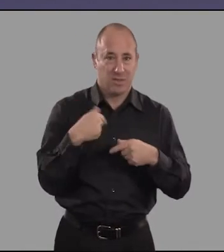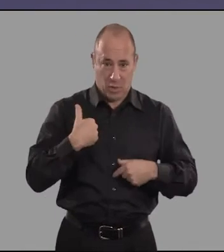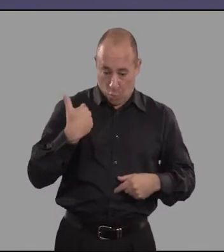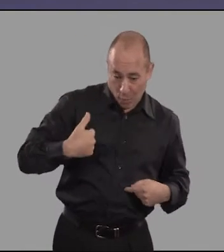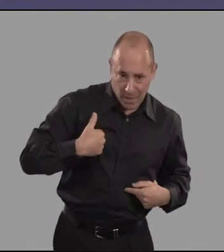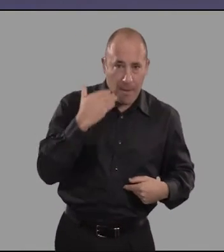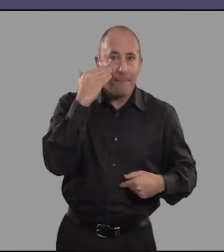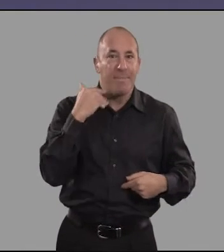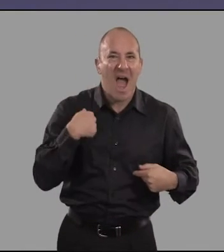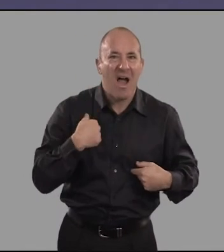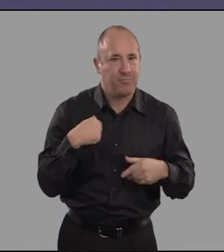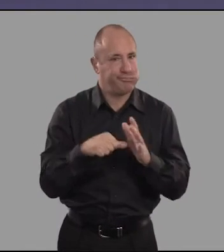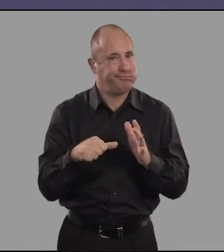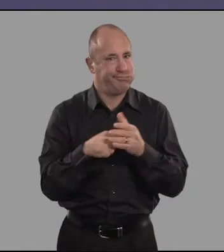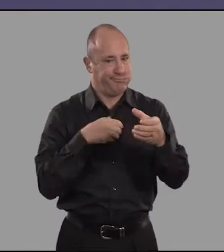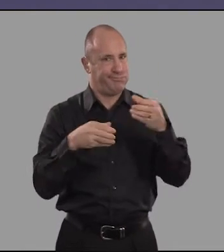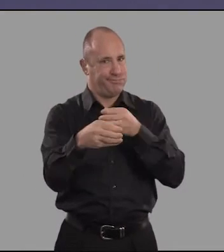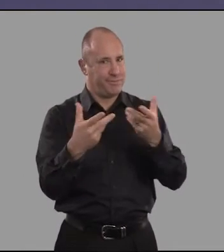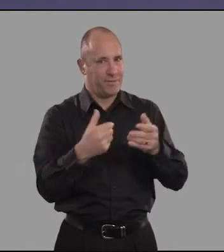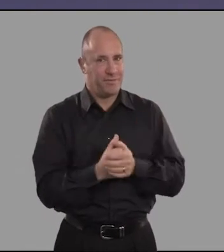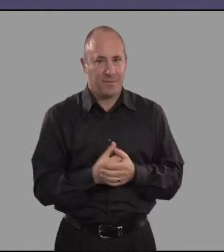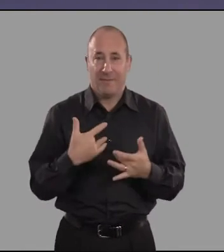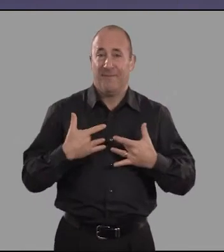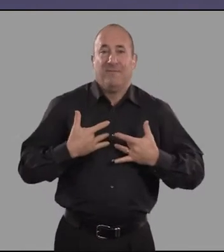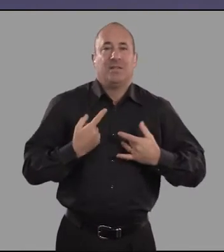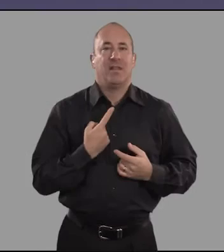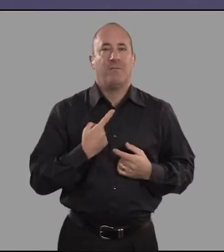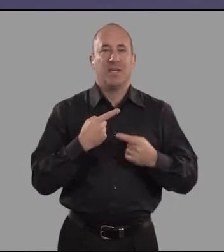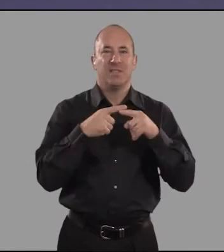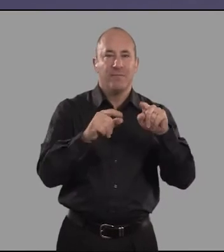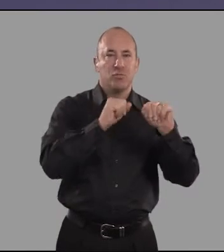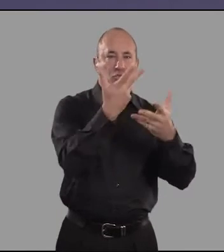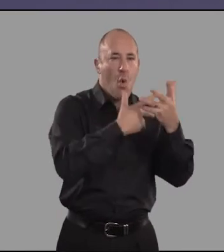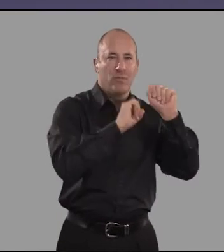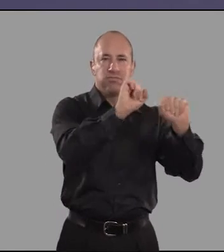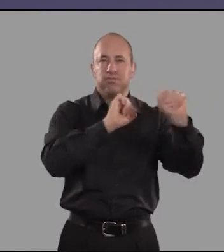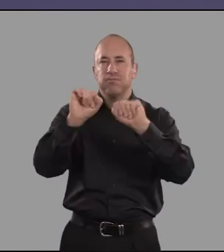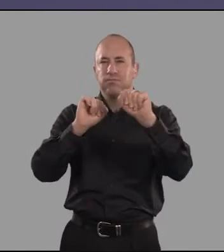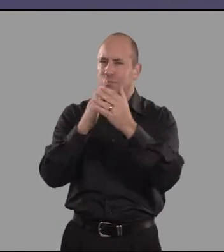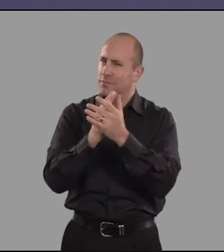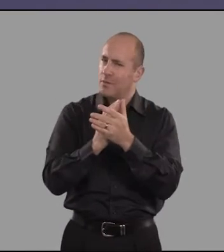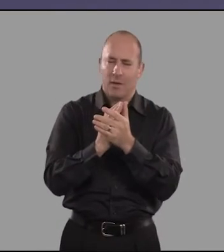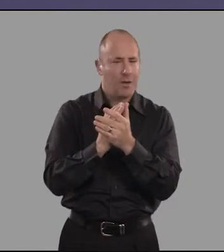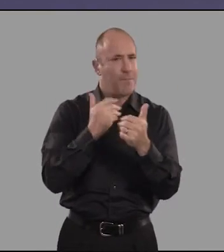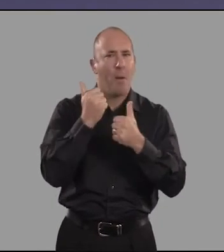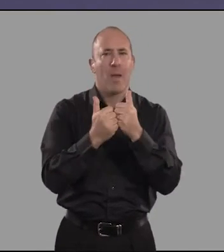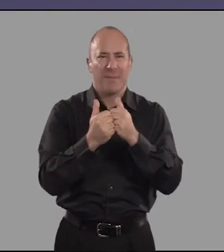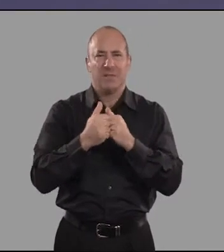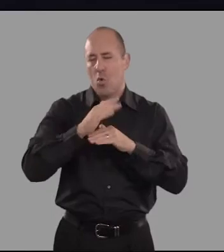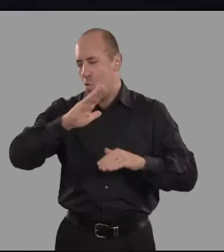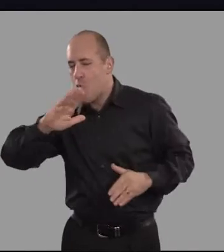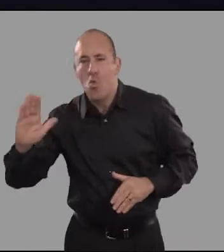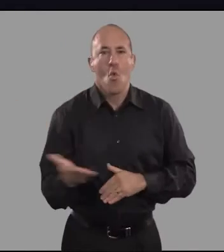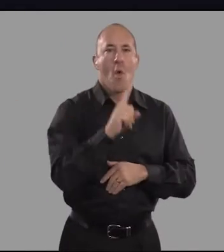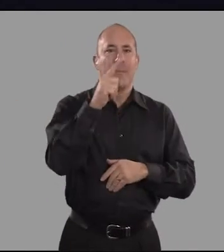I'm often not that person. I believe that different diverse stories are popular enough to attract all audiences,